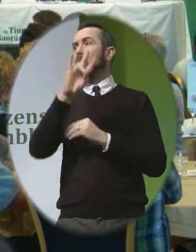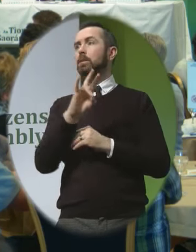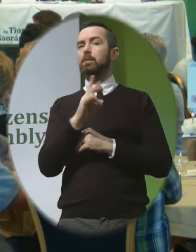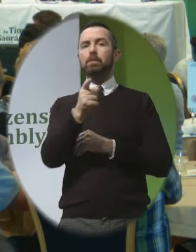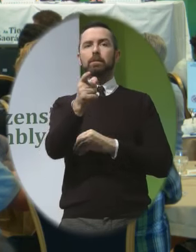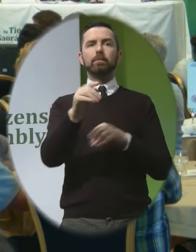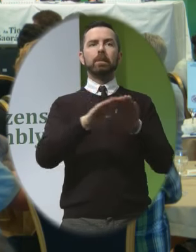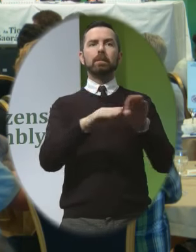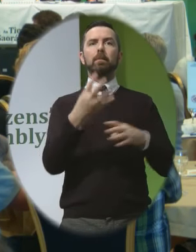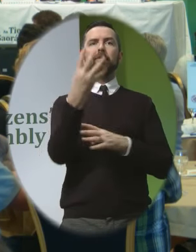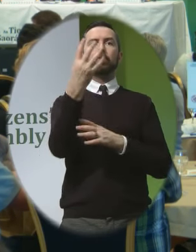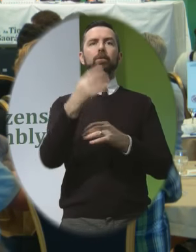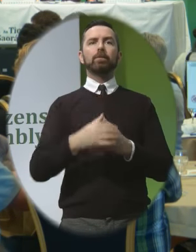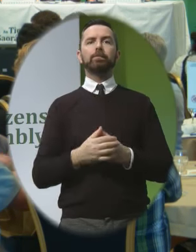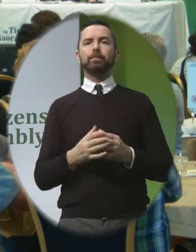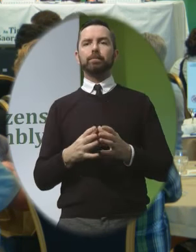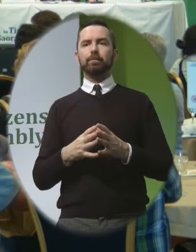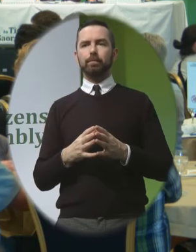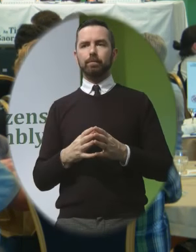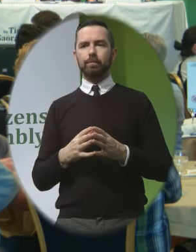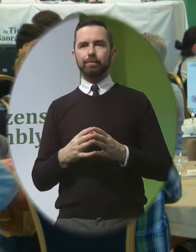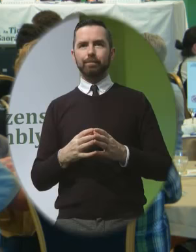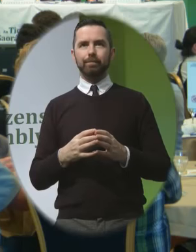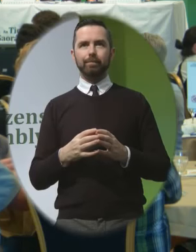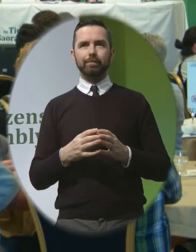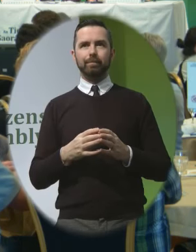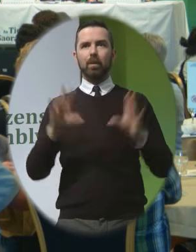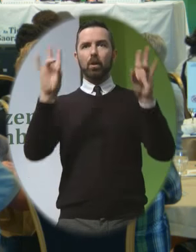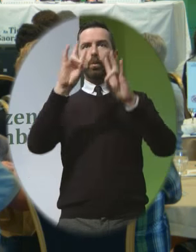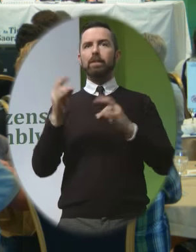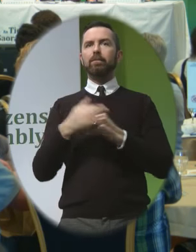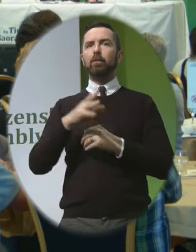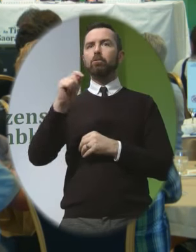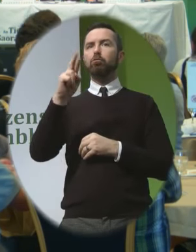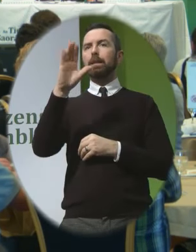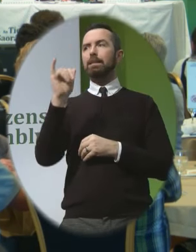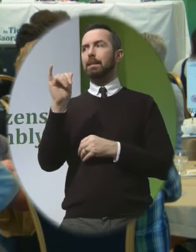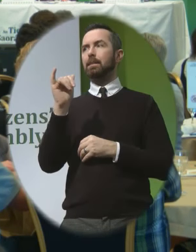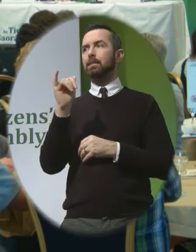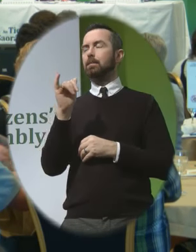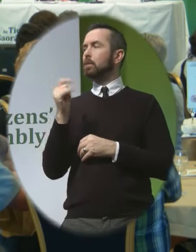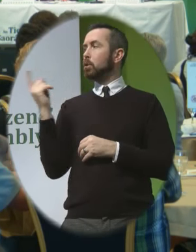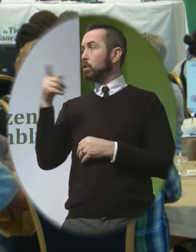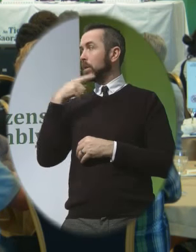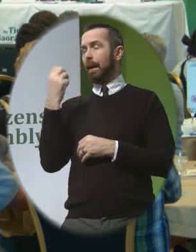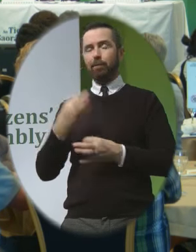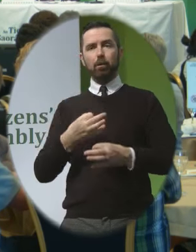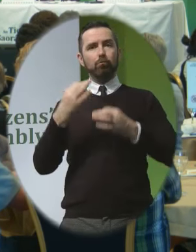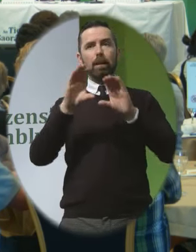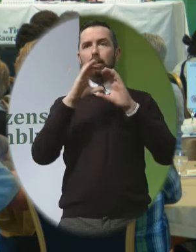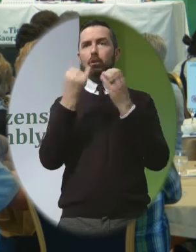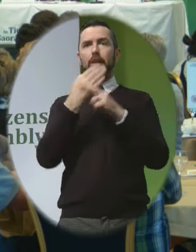Hi, I'm a member from Table 4 It's Tracey You mentioned that we have a great culture in Ireland Of supporting